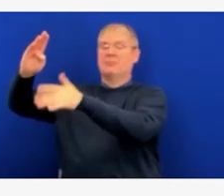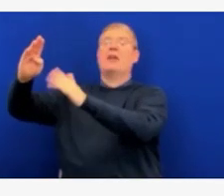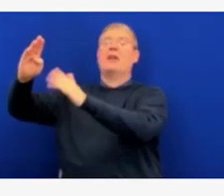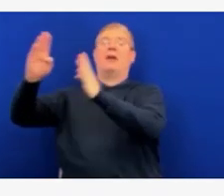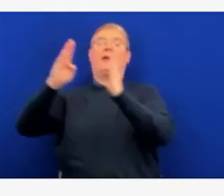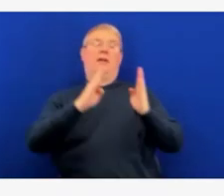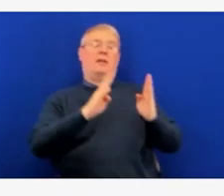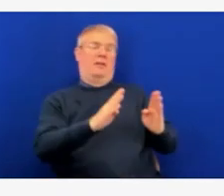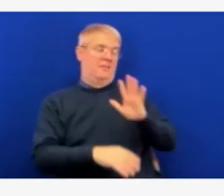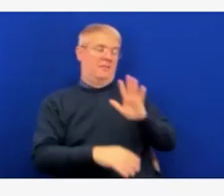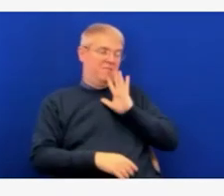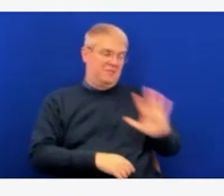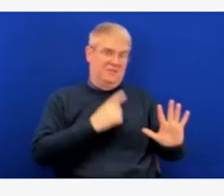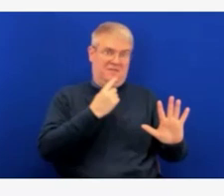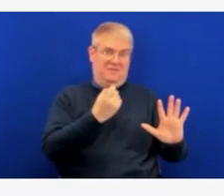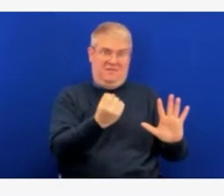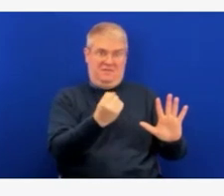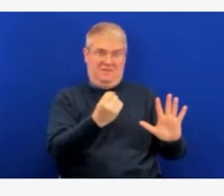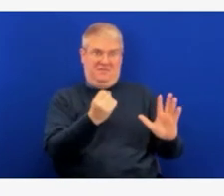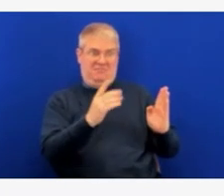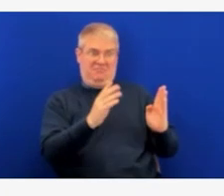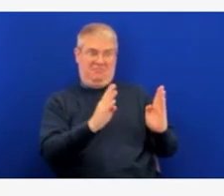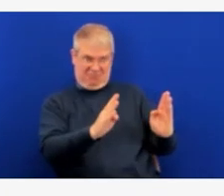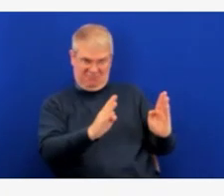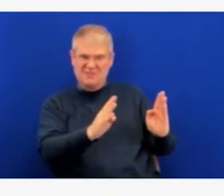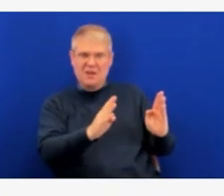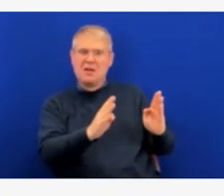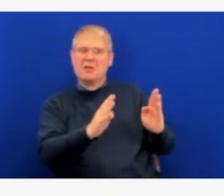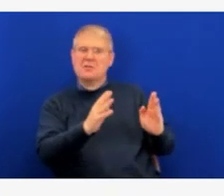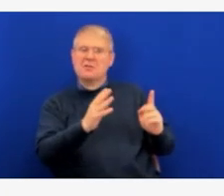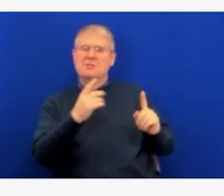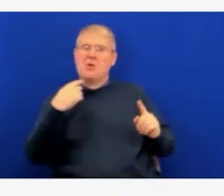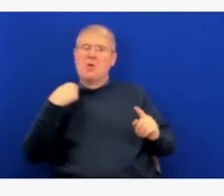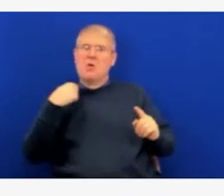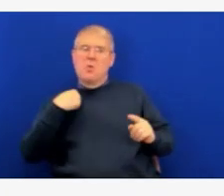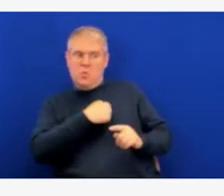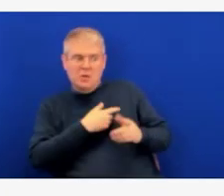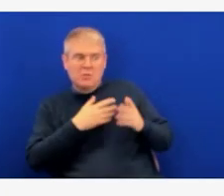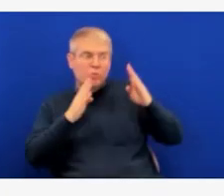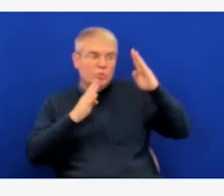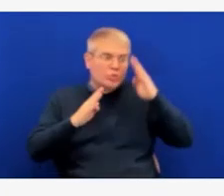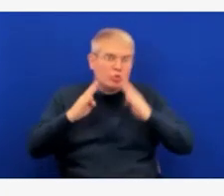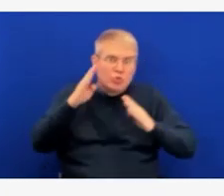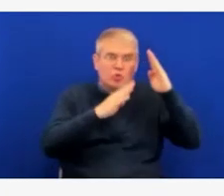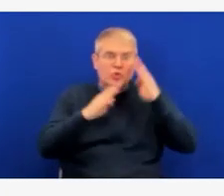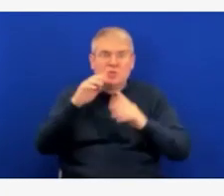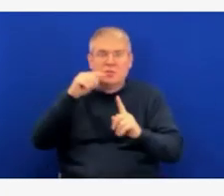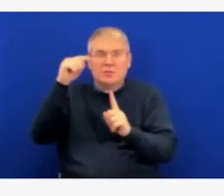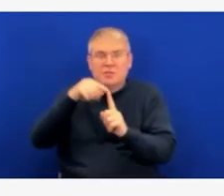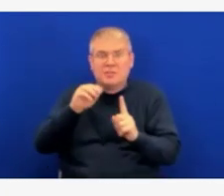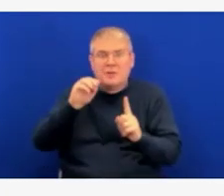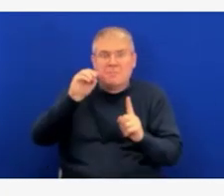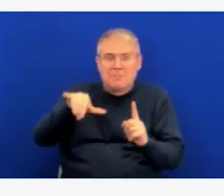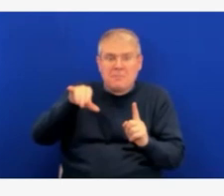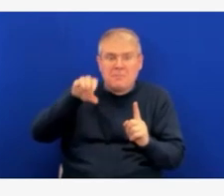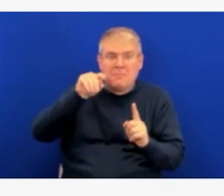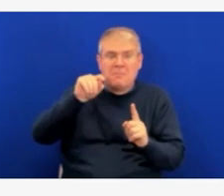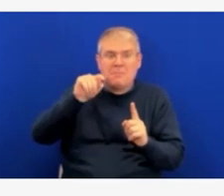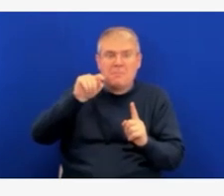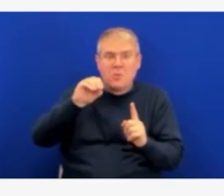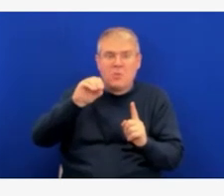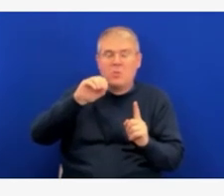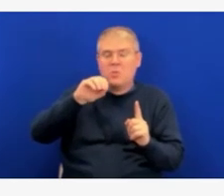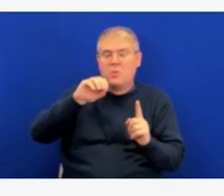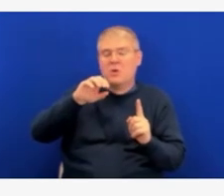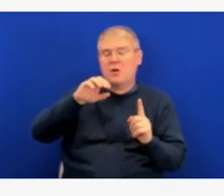lower. Most of the myocarditis that's been seen has actually been in the older adolescent and young adult male and thought had something